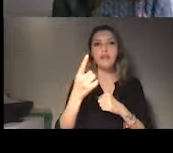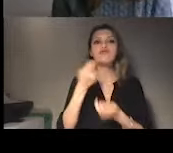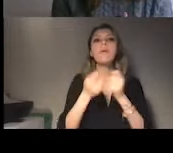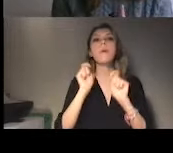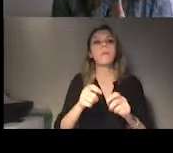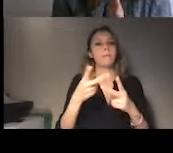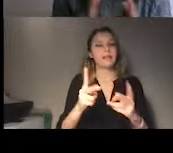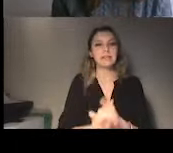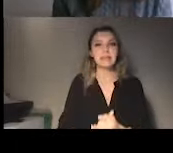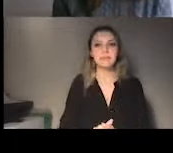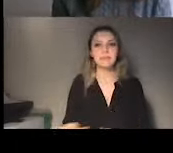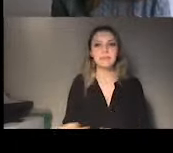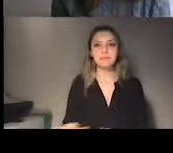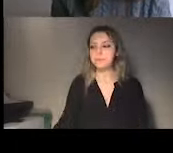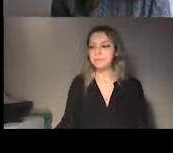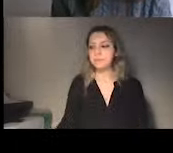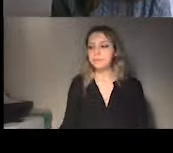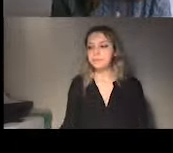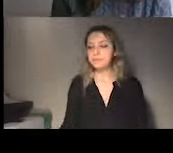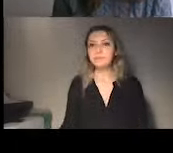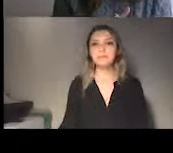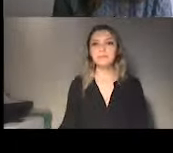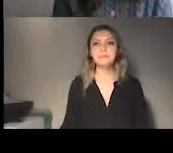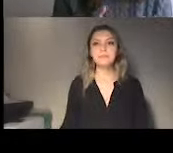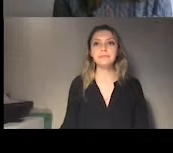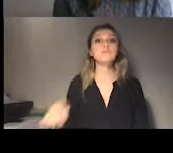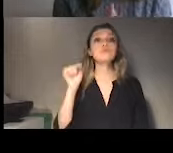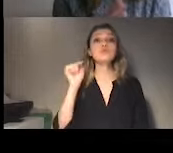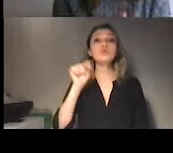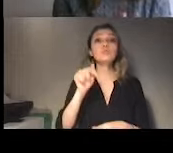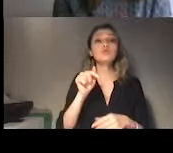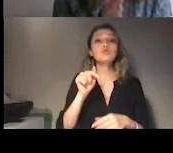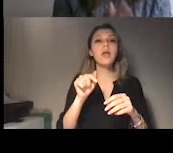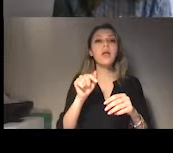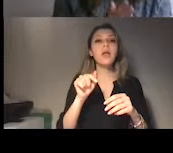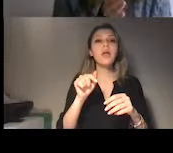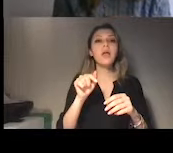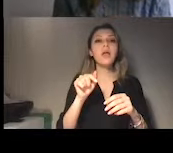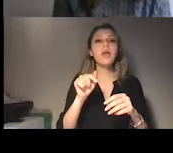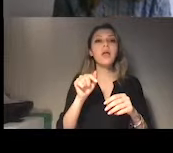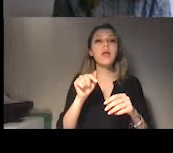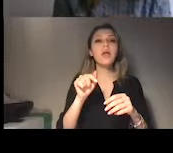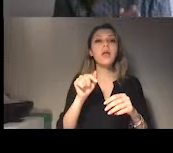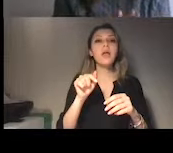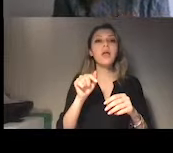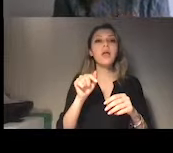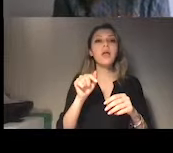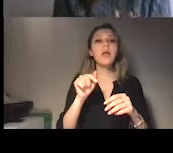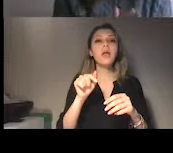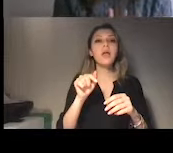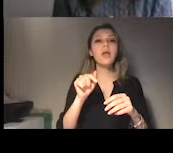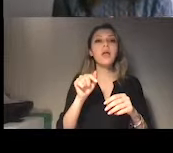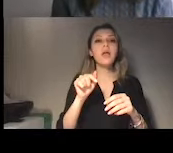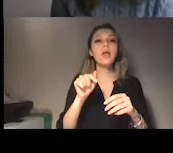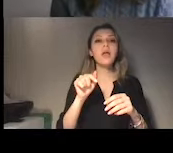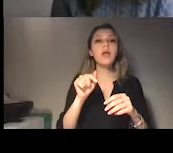player who that is shown on the screen is January 2020, that is basically when Turkey was reviewed